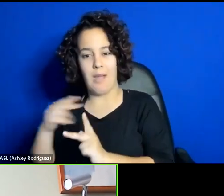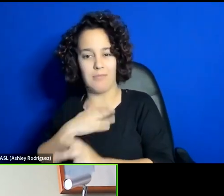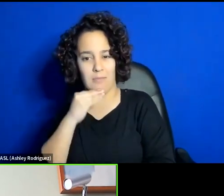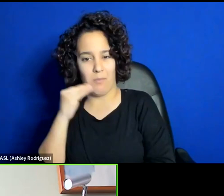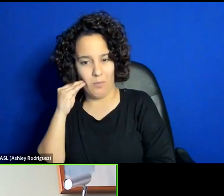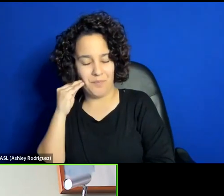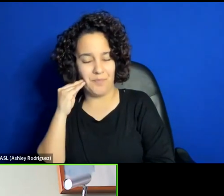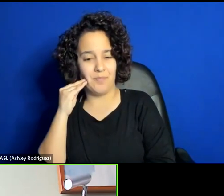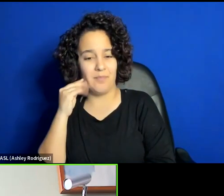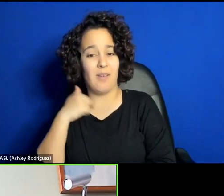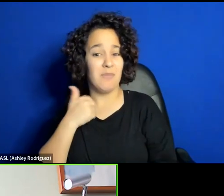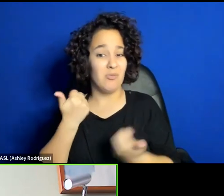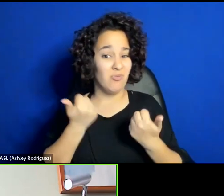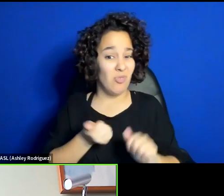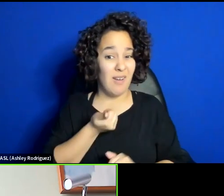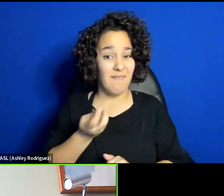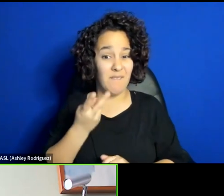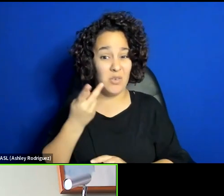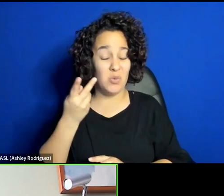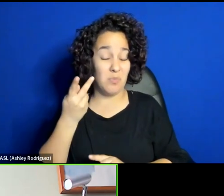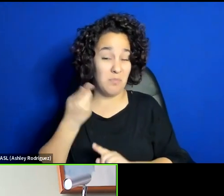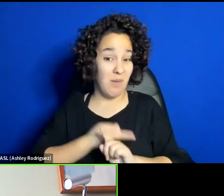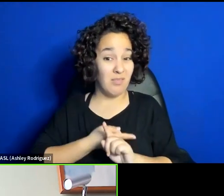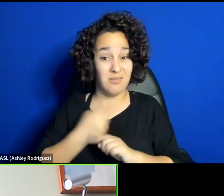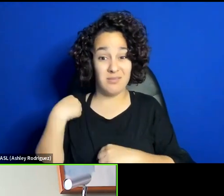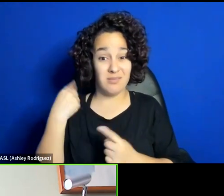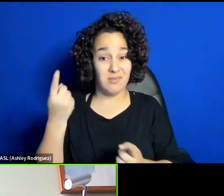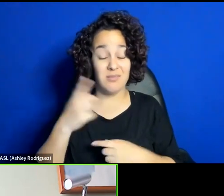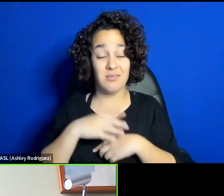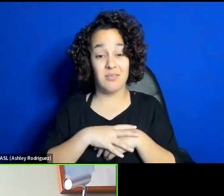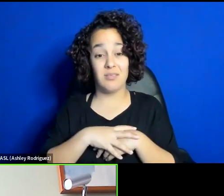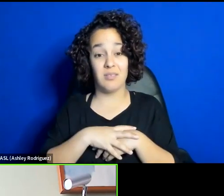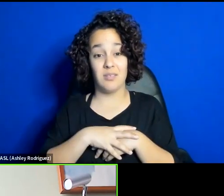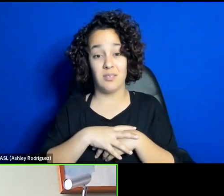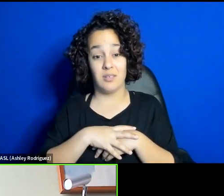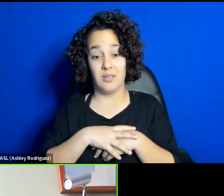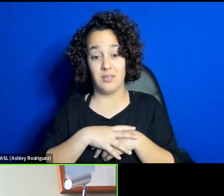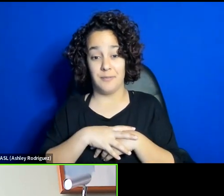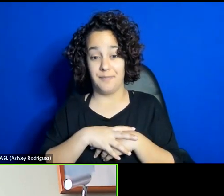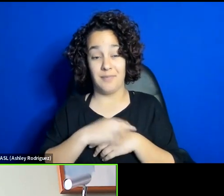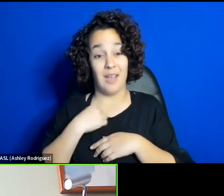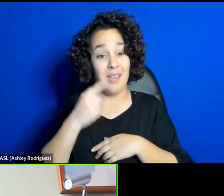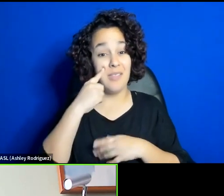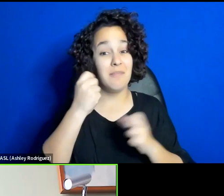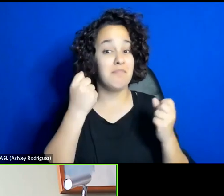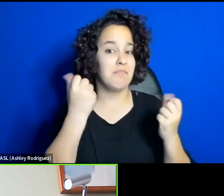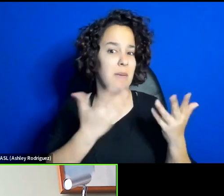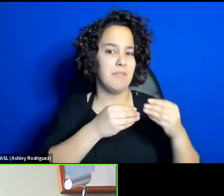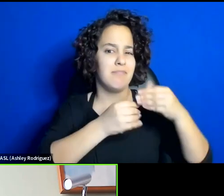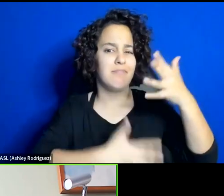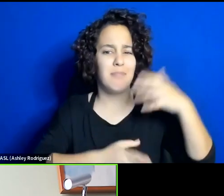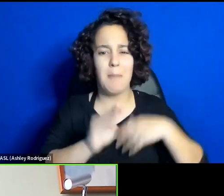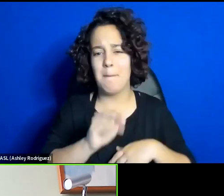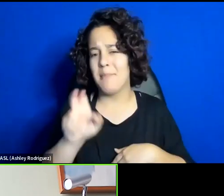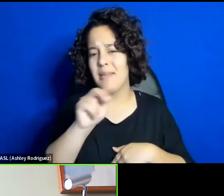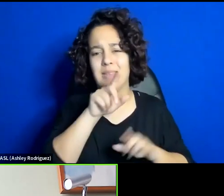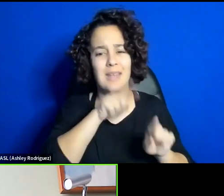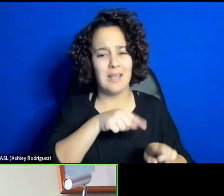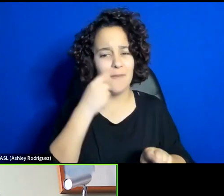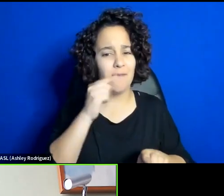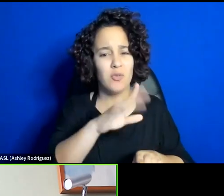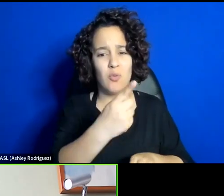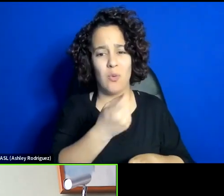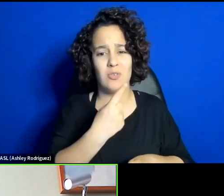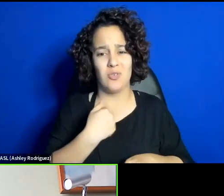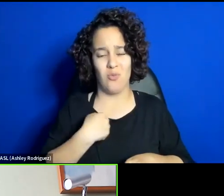for a few months. Azad I'm sure Kayvon, there are millions of answers to this question that okay, what are we